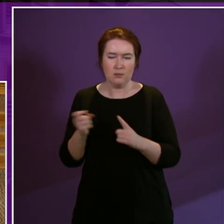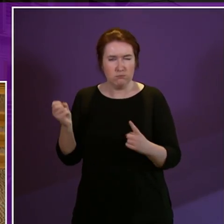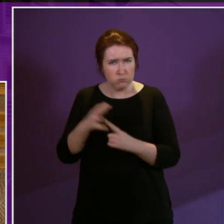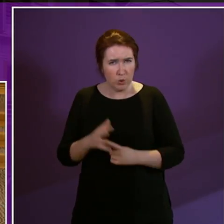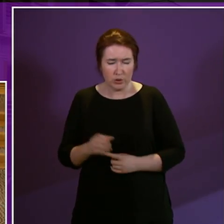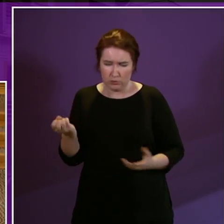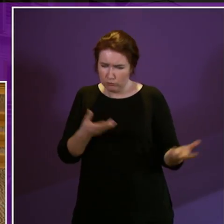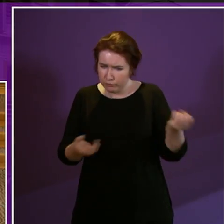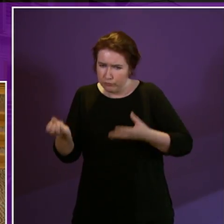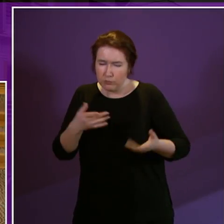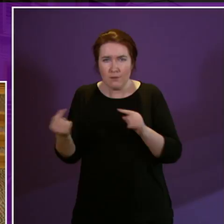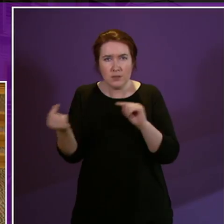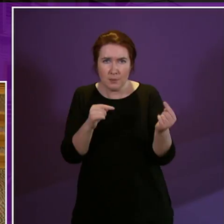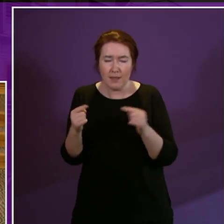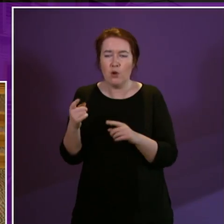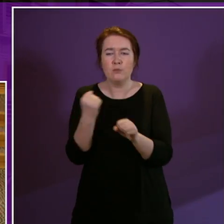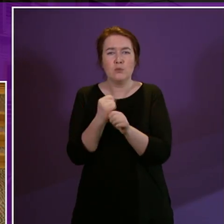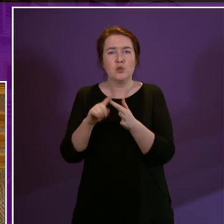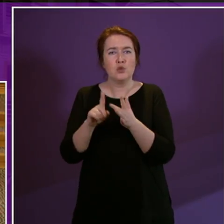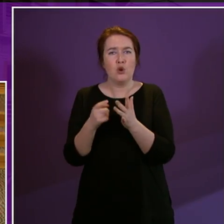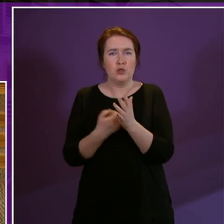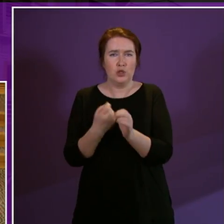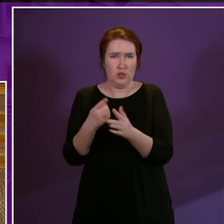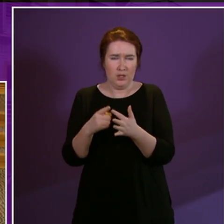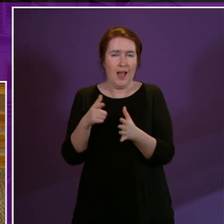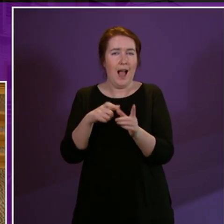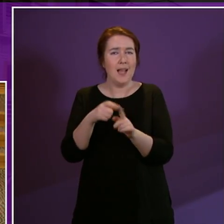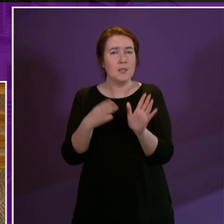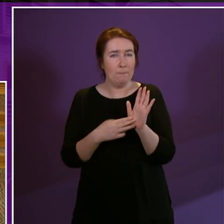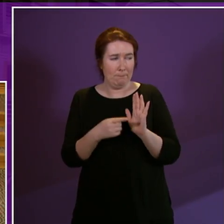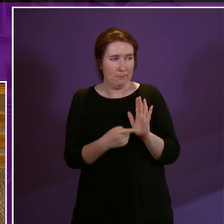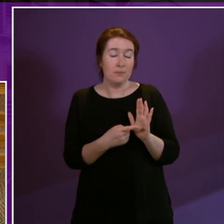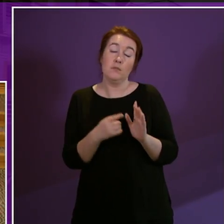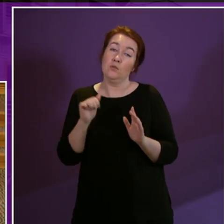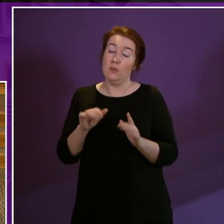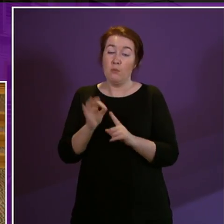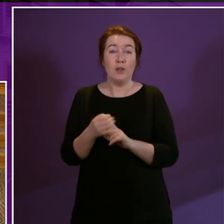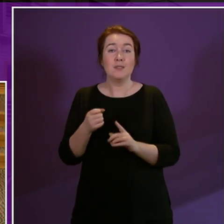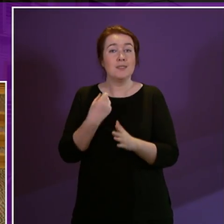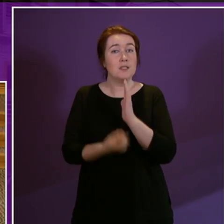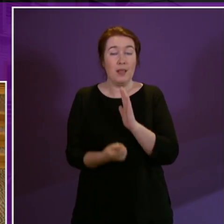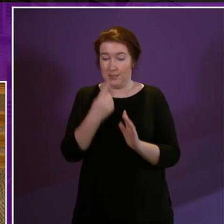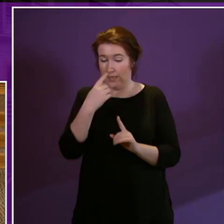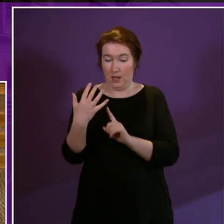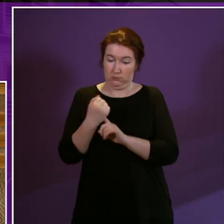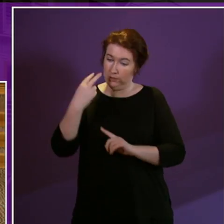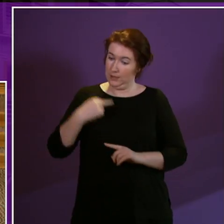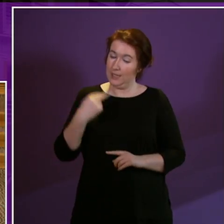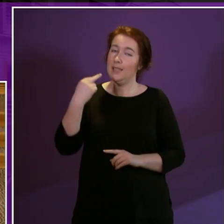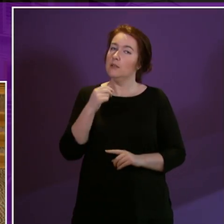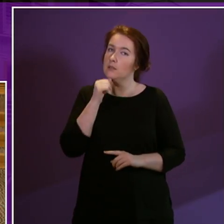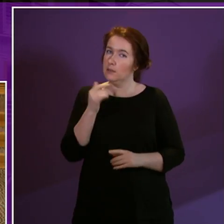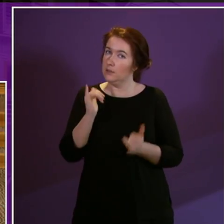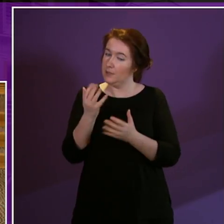contributions during the debate from George Adam the point that disability is not always visible and the fact that we are